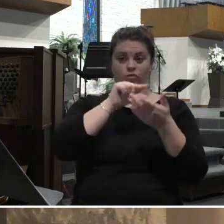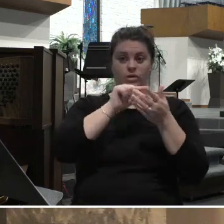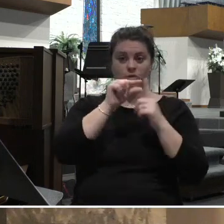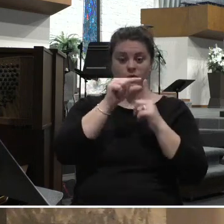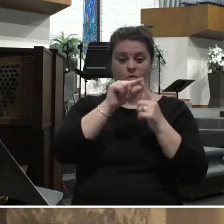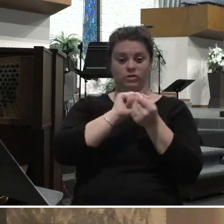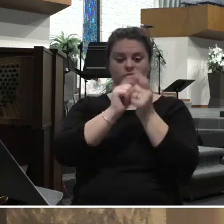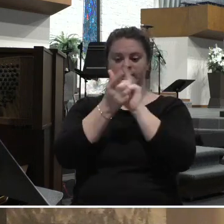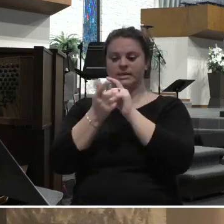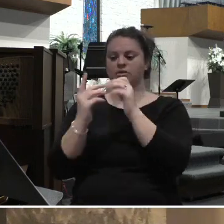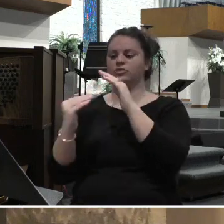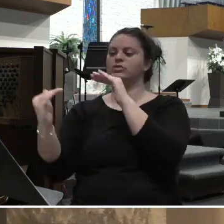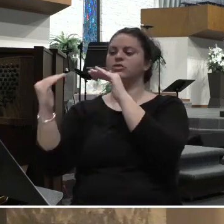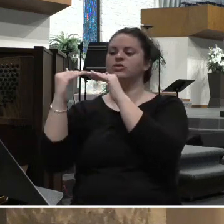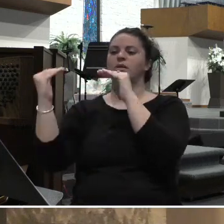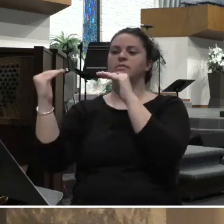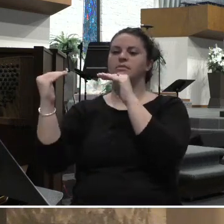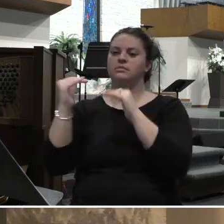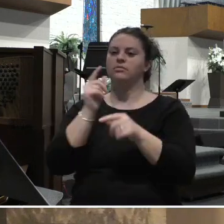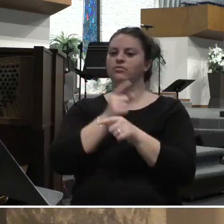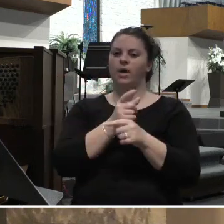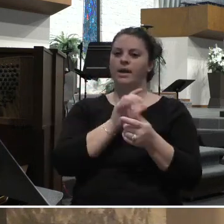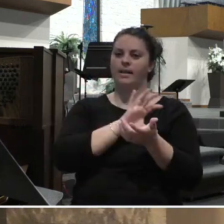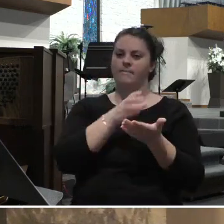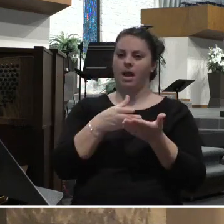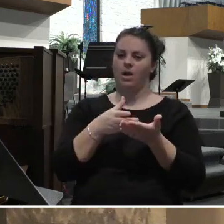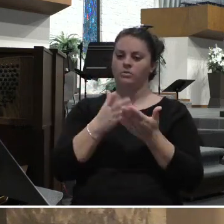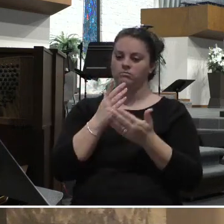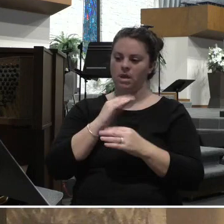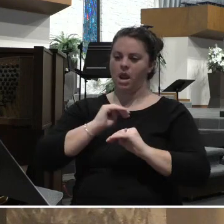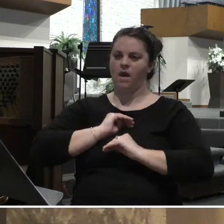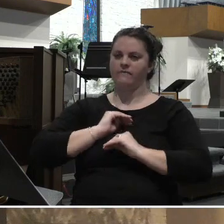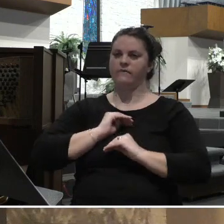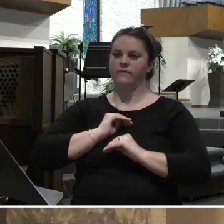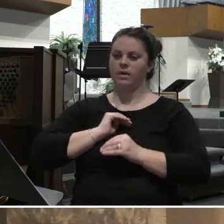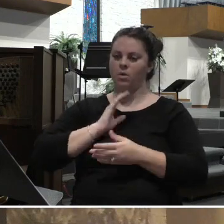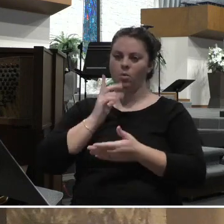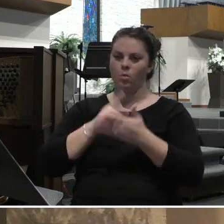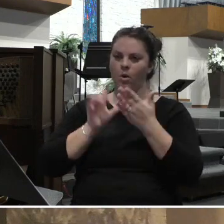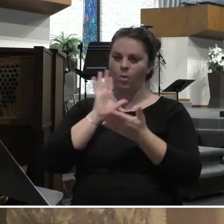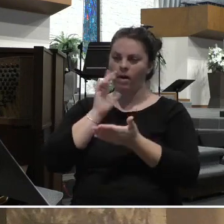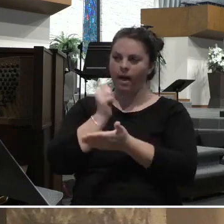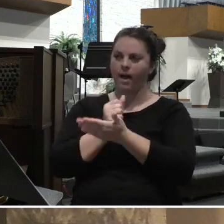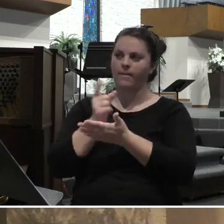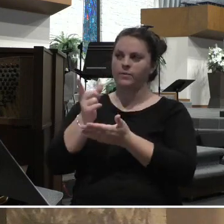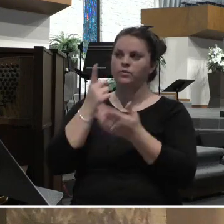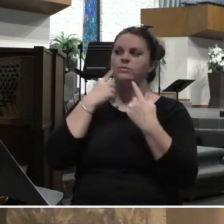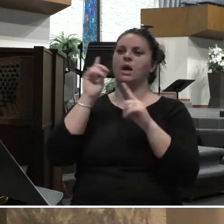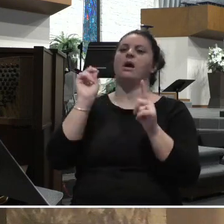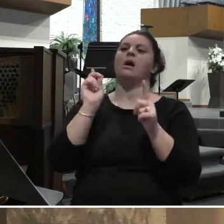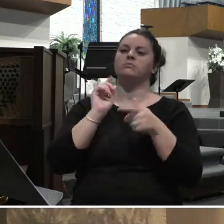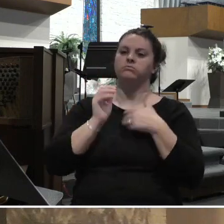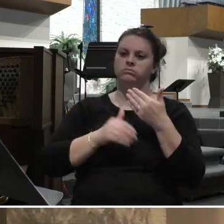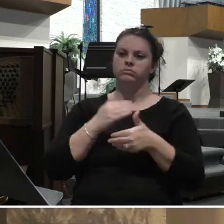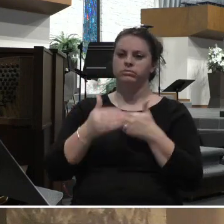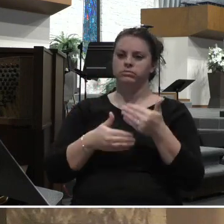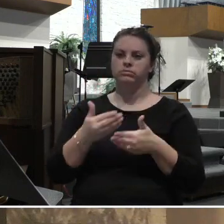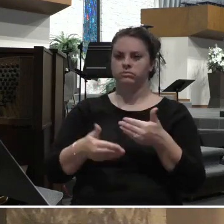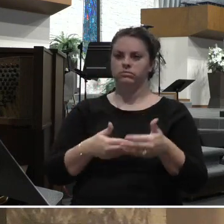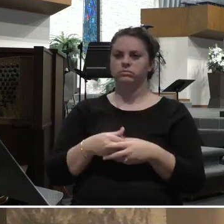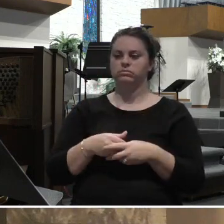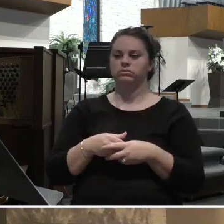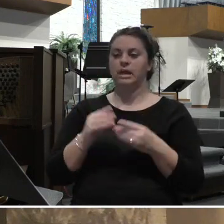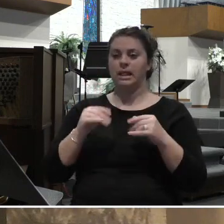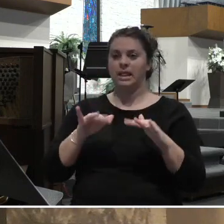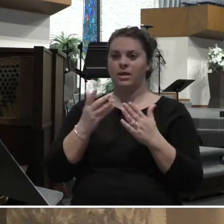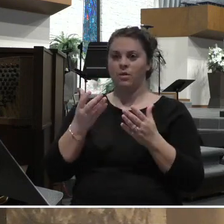What is the right amount? What is enough? What will help you to get by? And the landowner does this again two